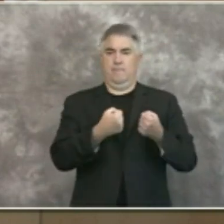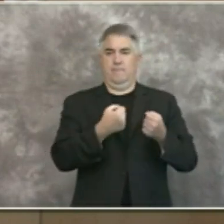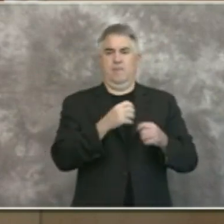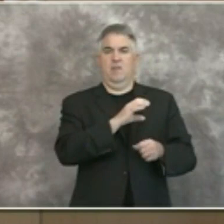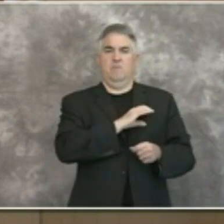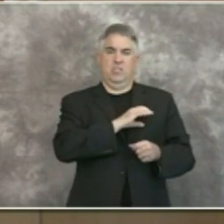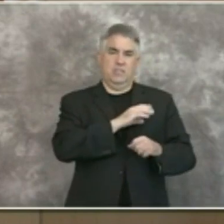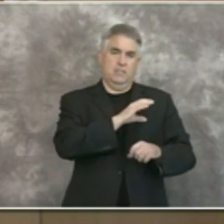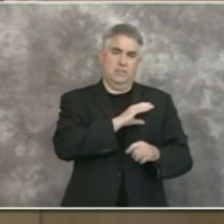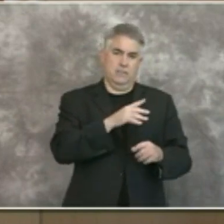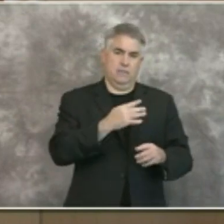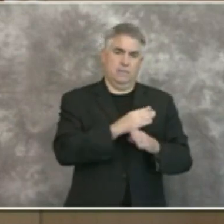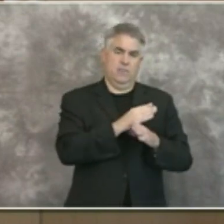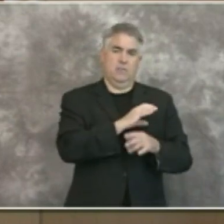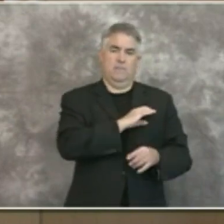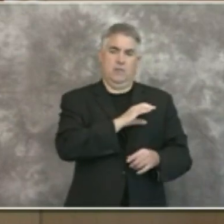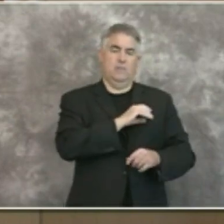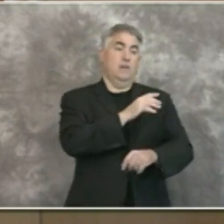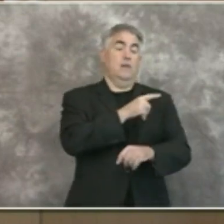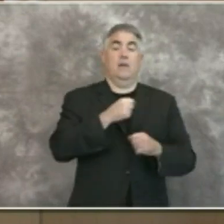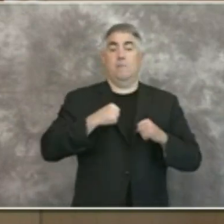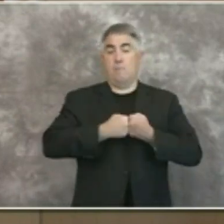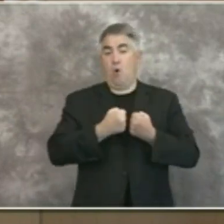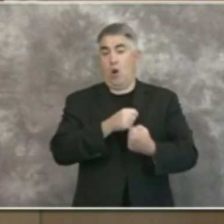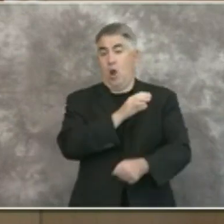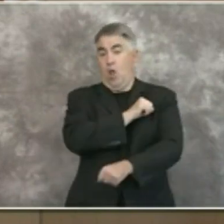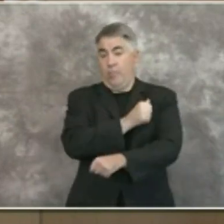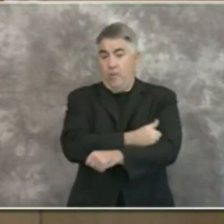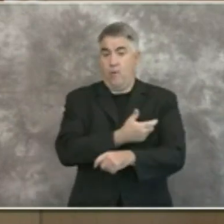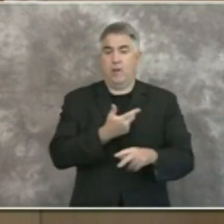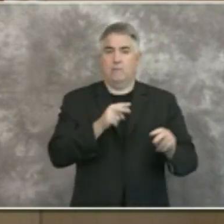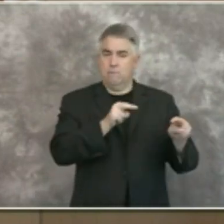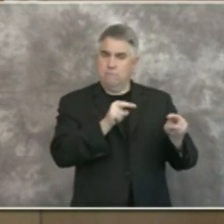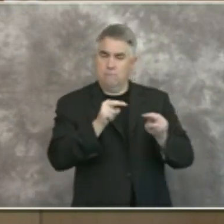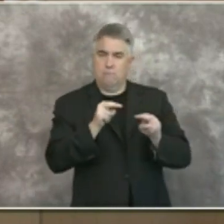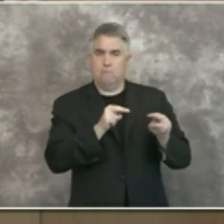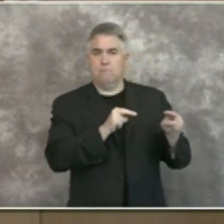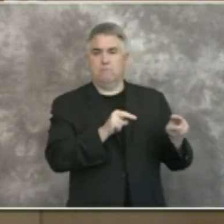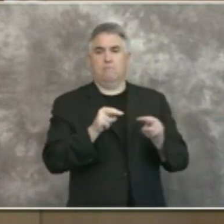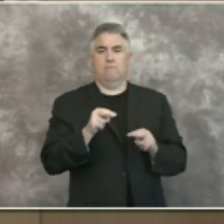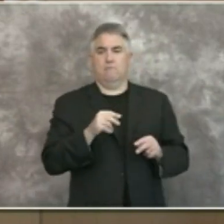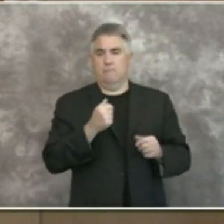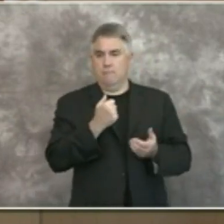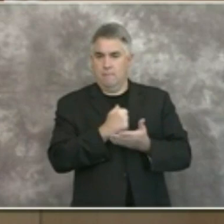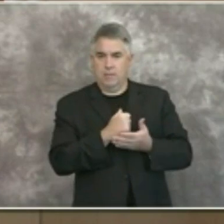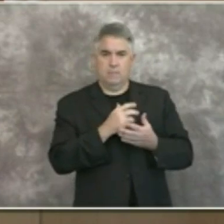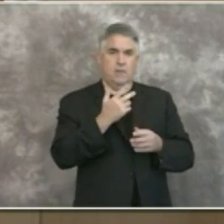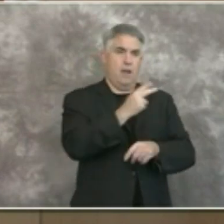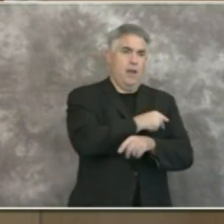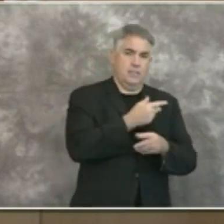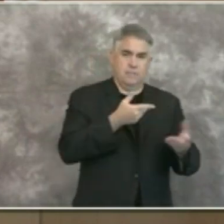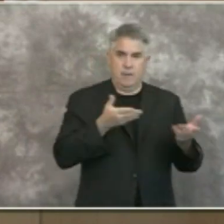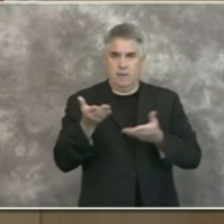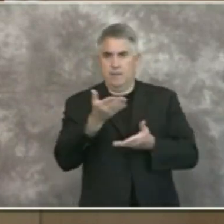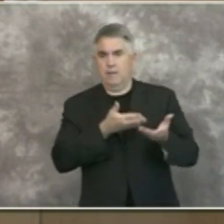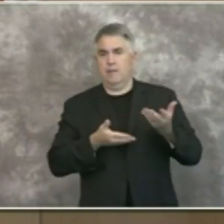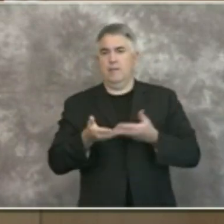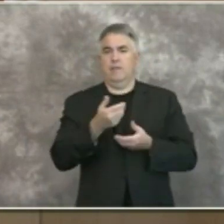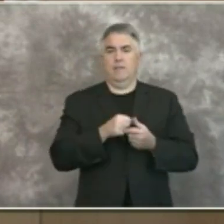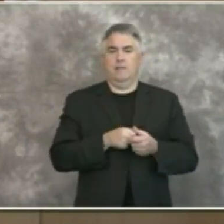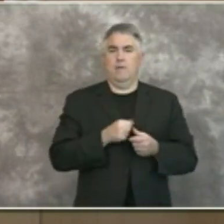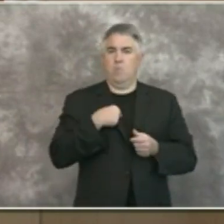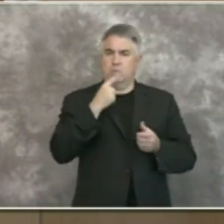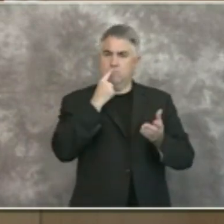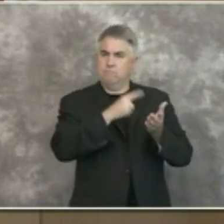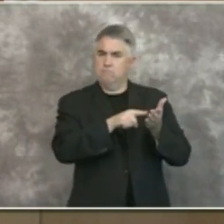diego and looking at transports looking at hospitalizations and also looking at border